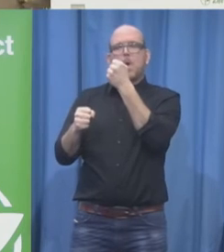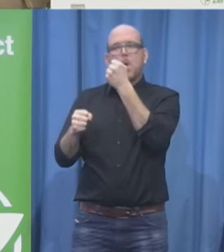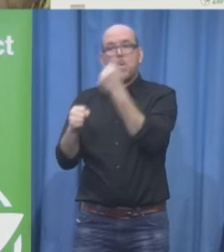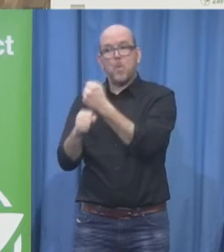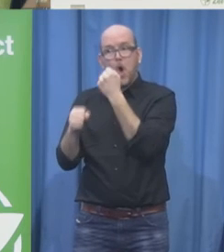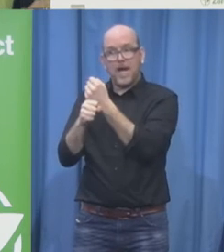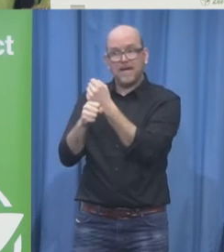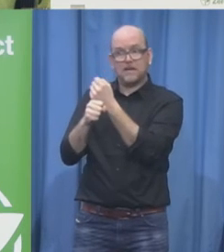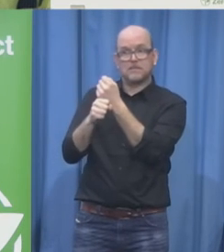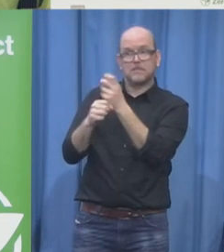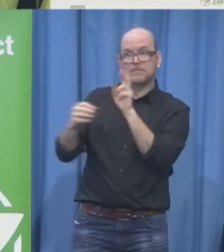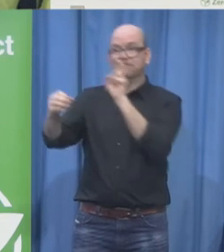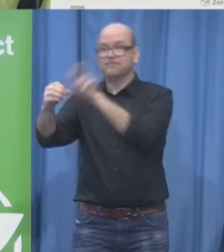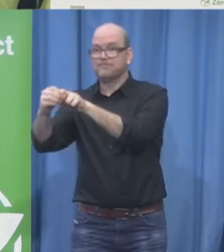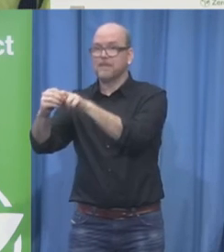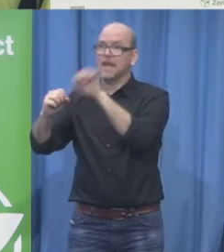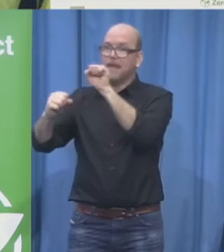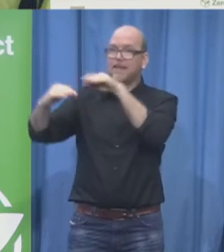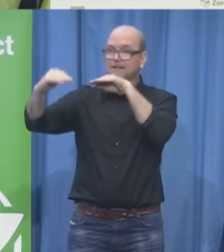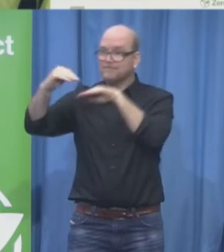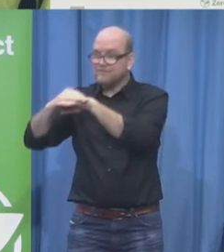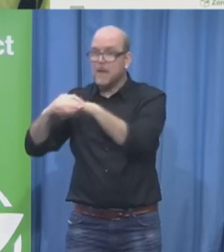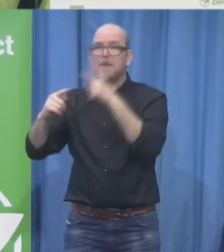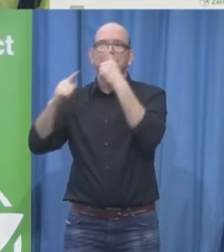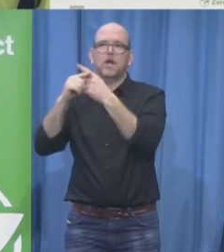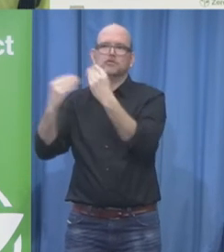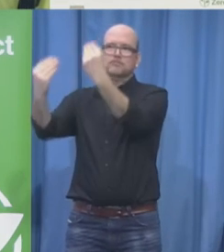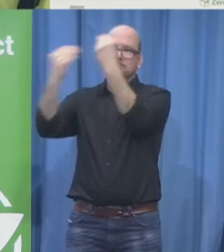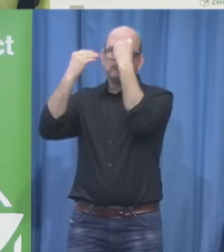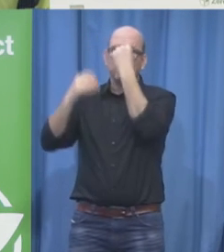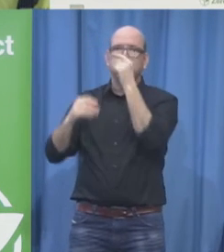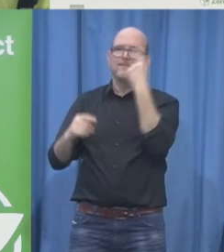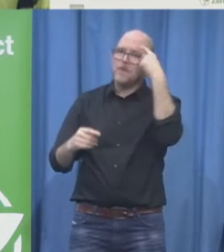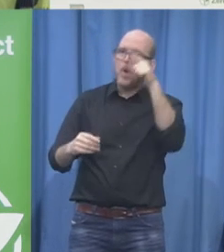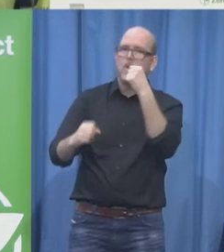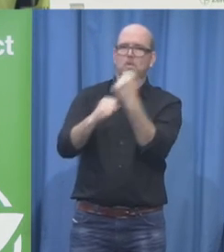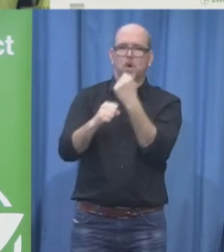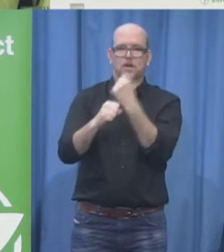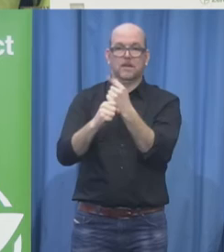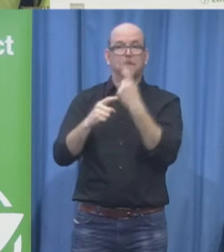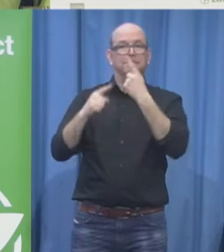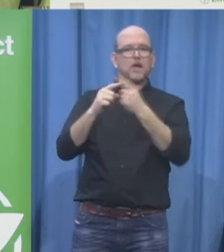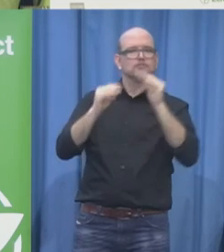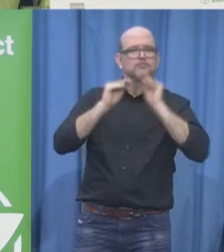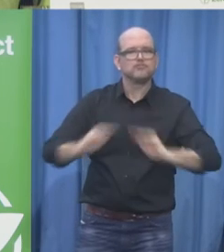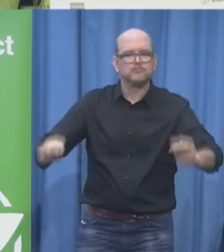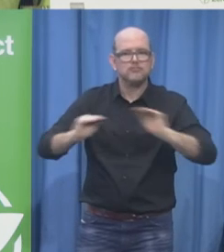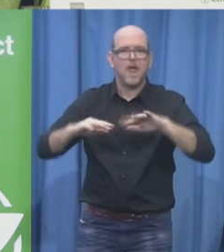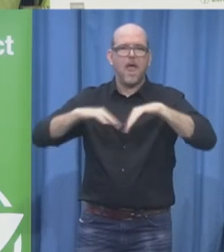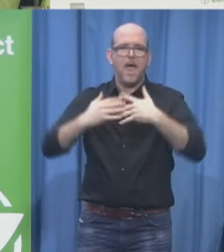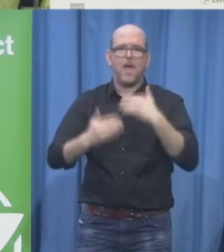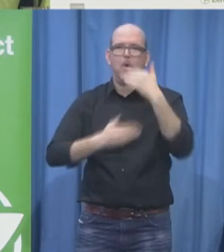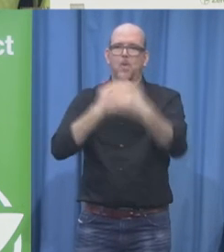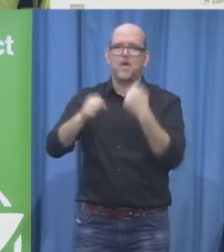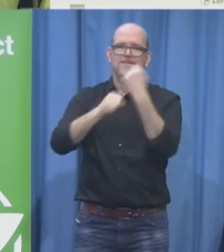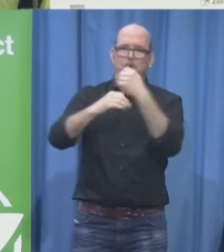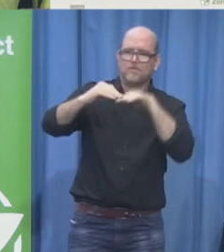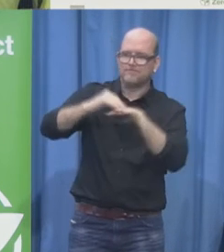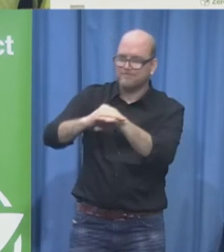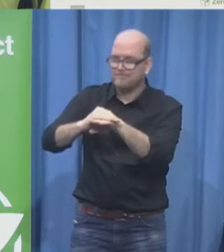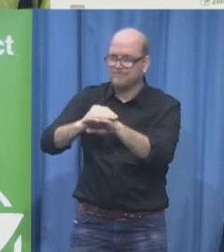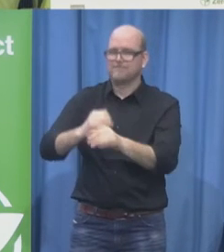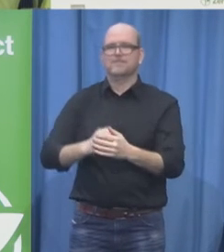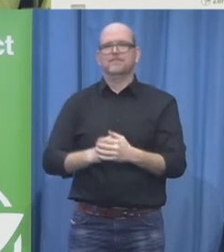this back to 2013 like for the conferences before the zero project